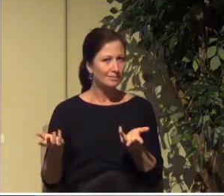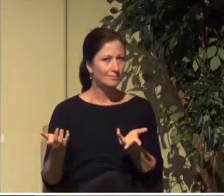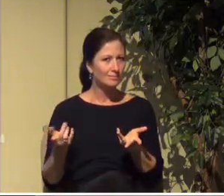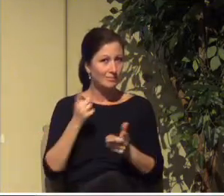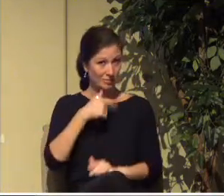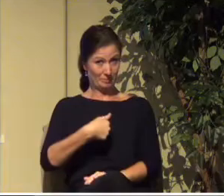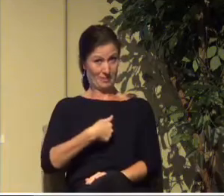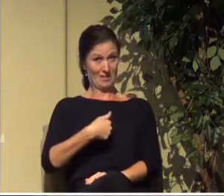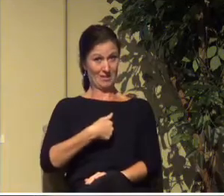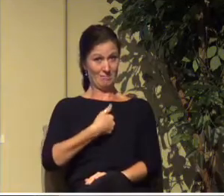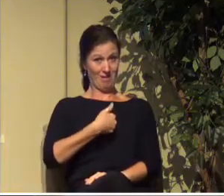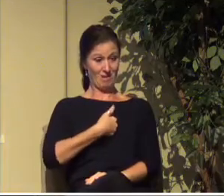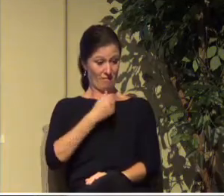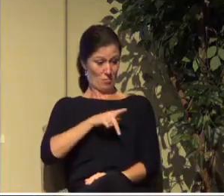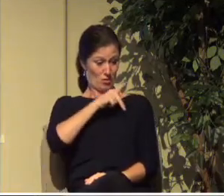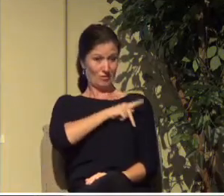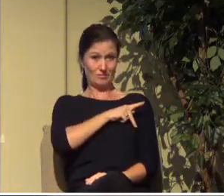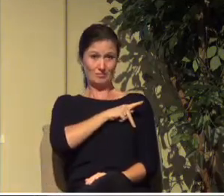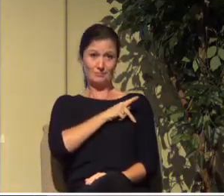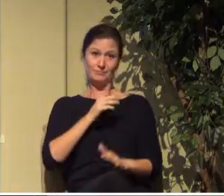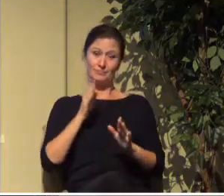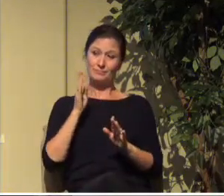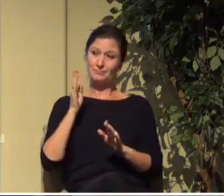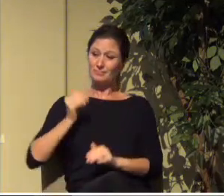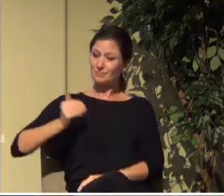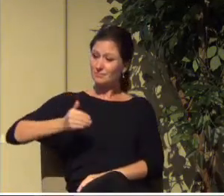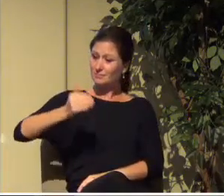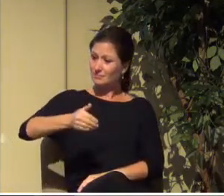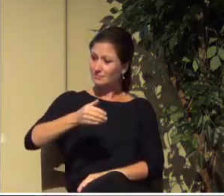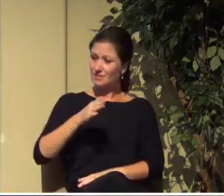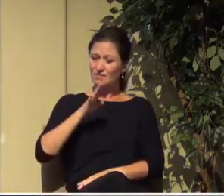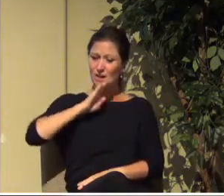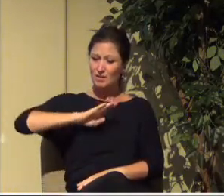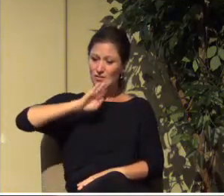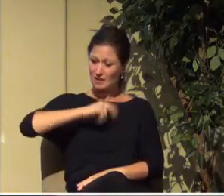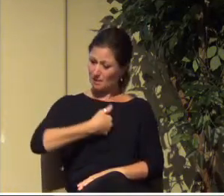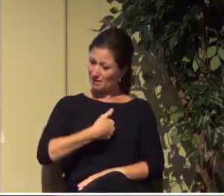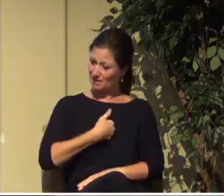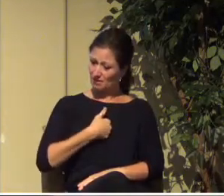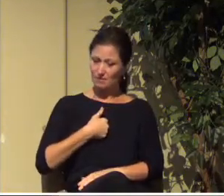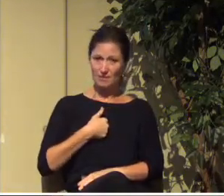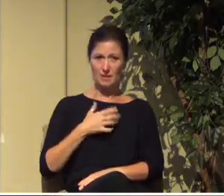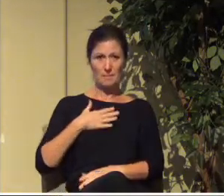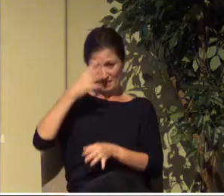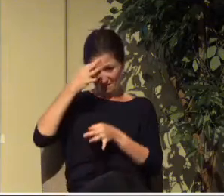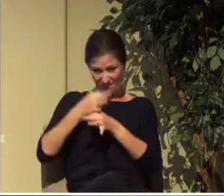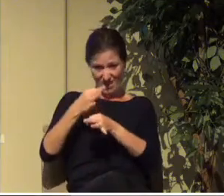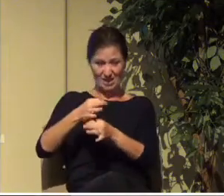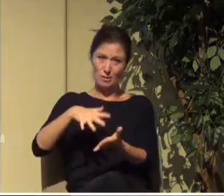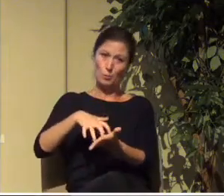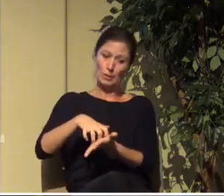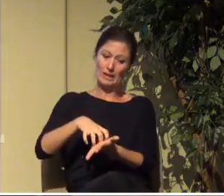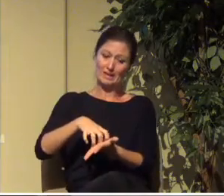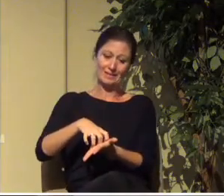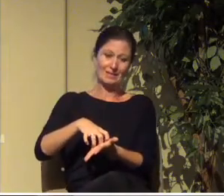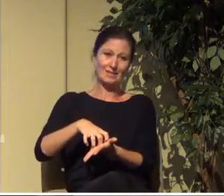here, I'm often frustrated by my own weak faith. Regularly and frustratingly so.